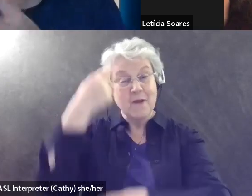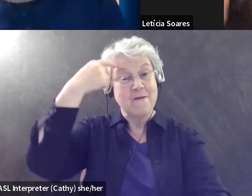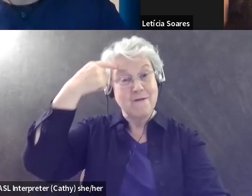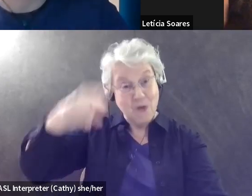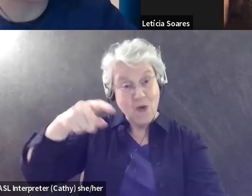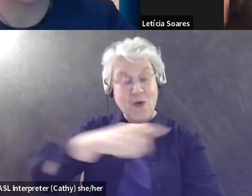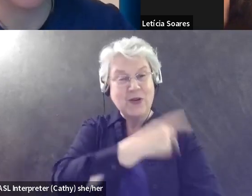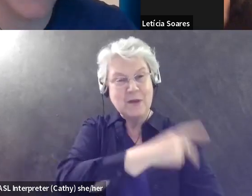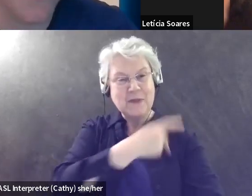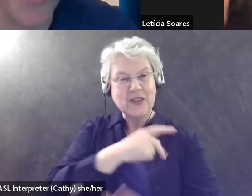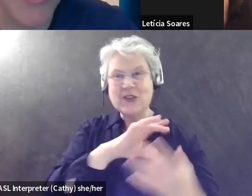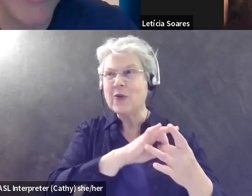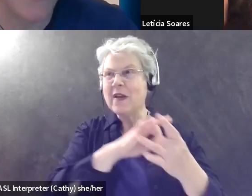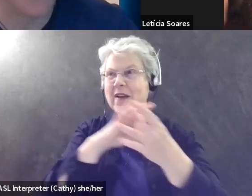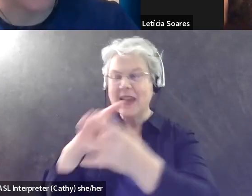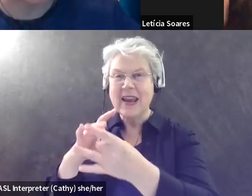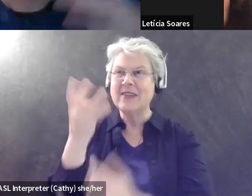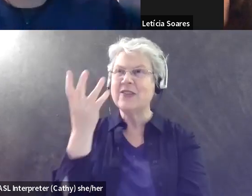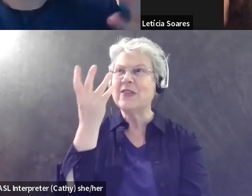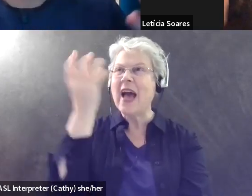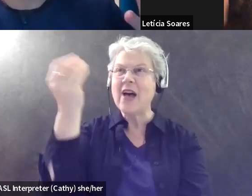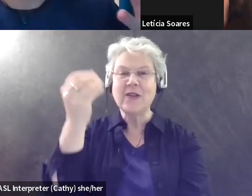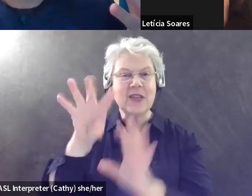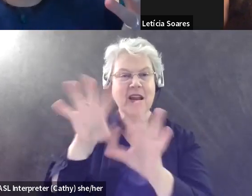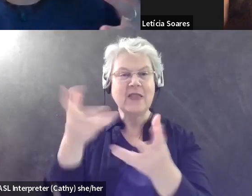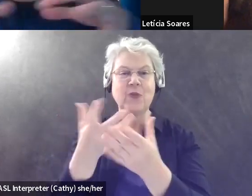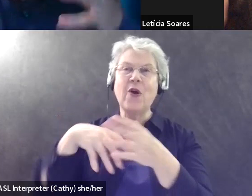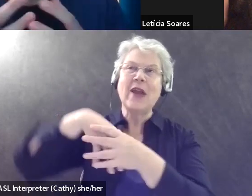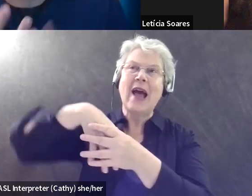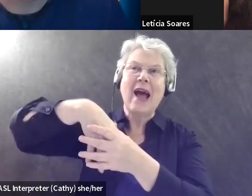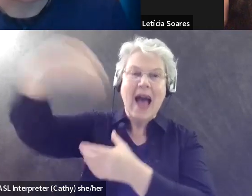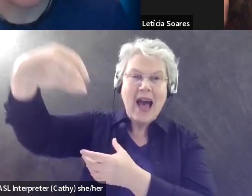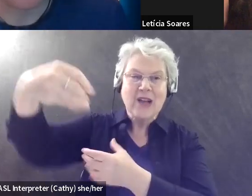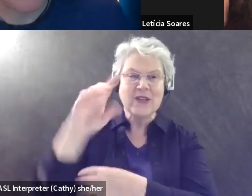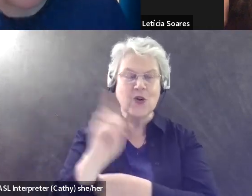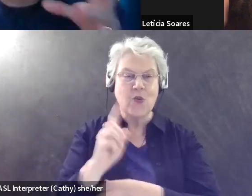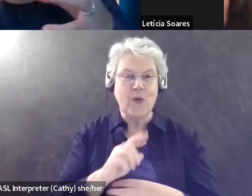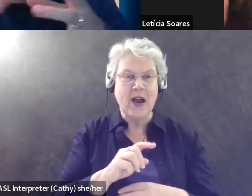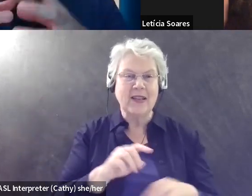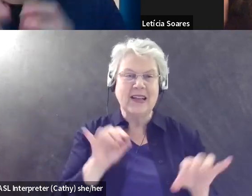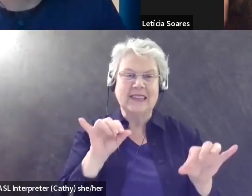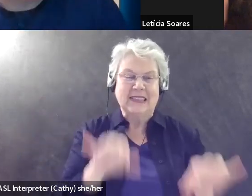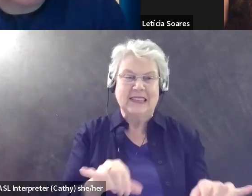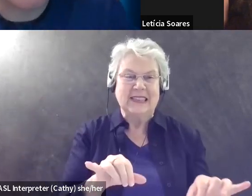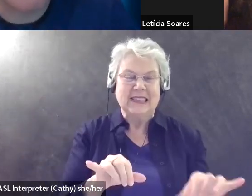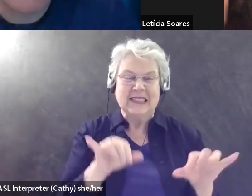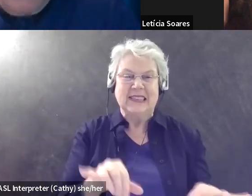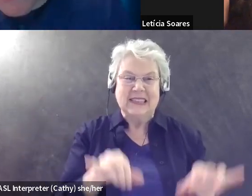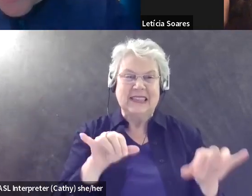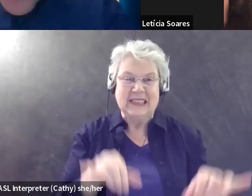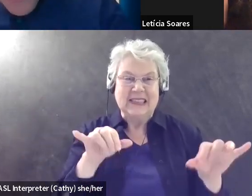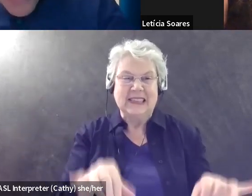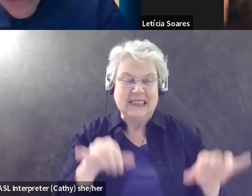connection to the outdoors and to birds and the world outside of where they're currently being kind of stuck.